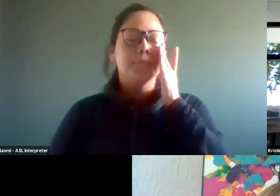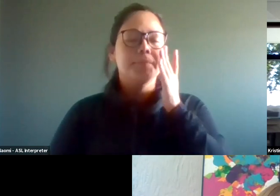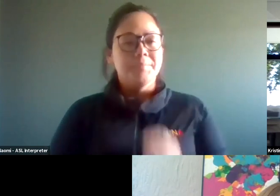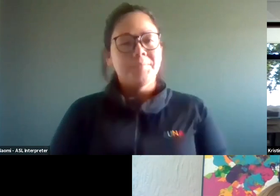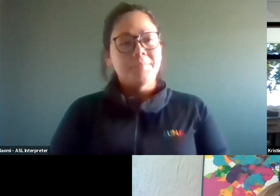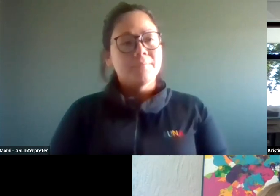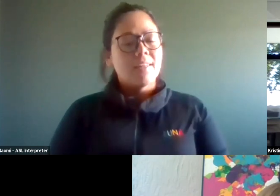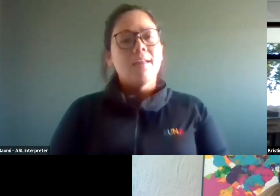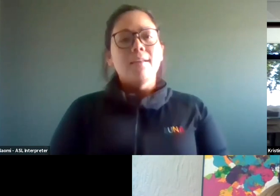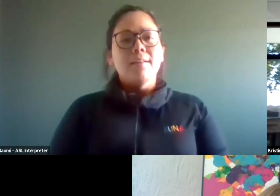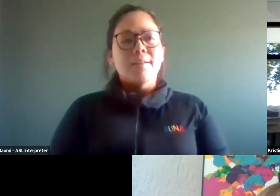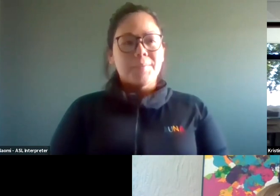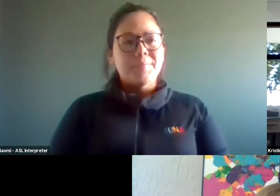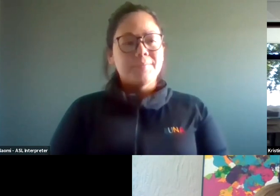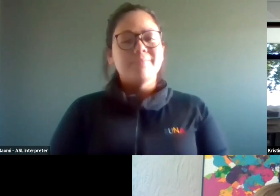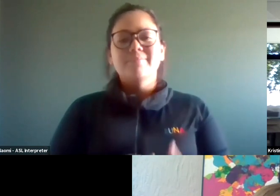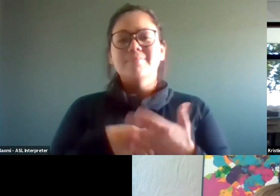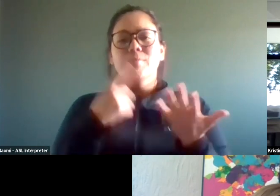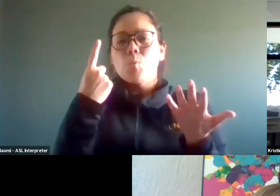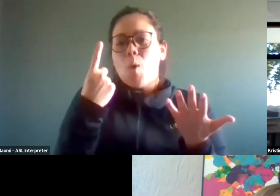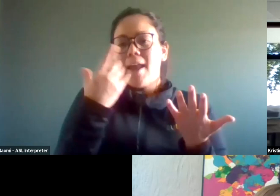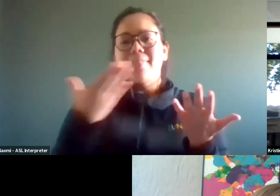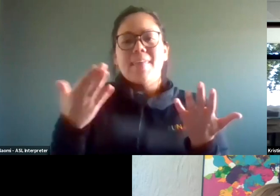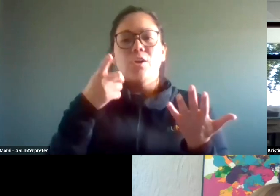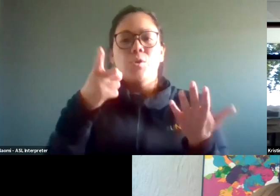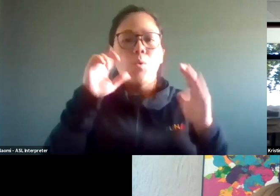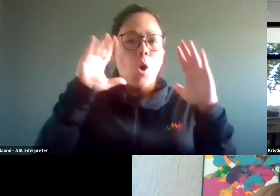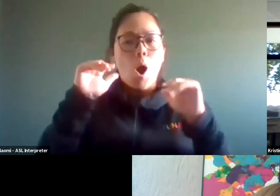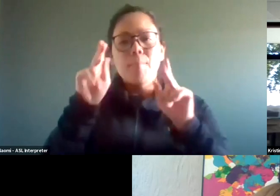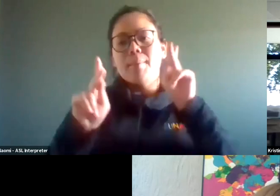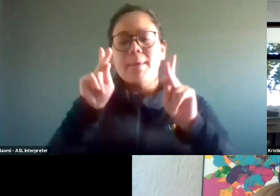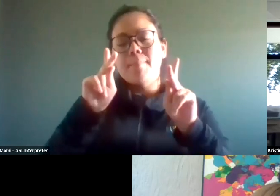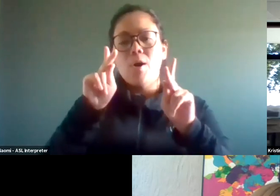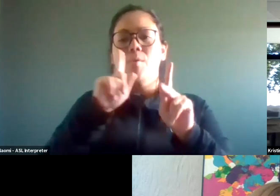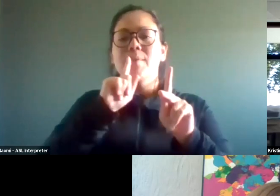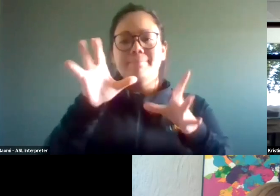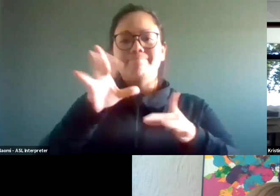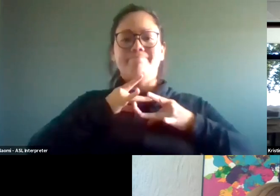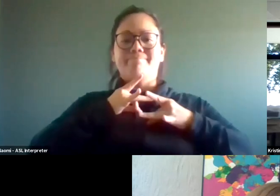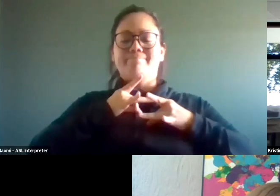what is one takeaway that you hope people learn from this conversation?